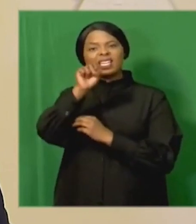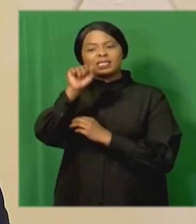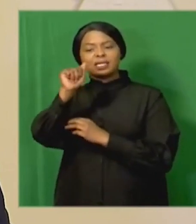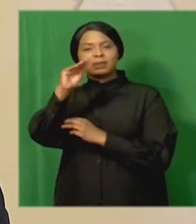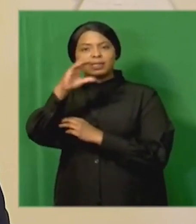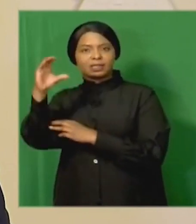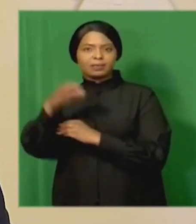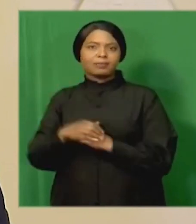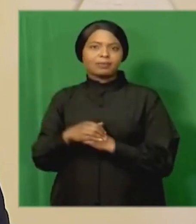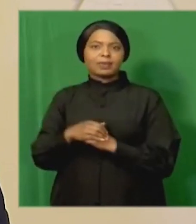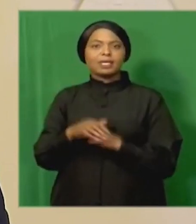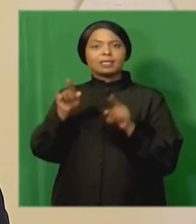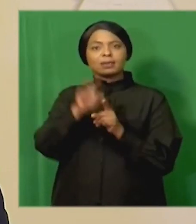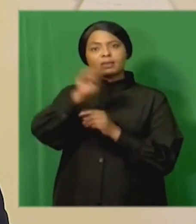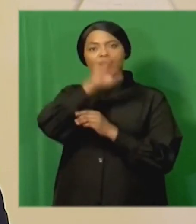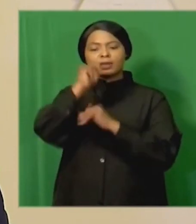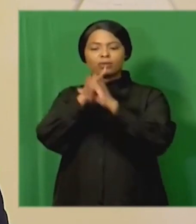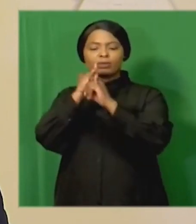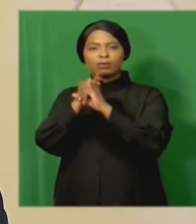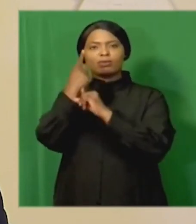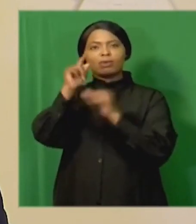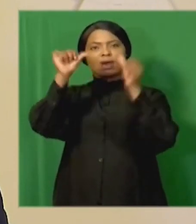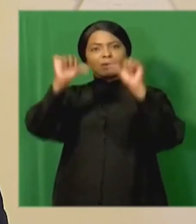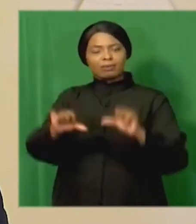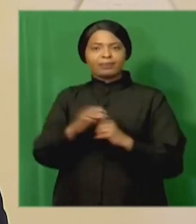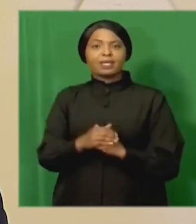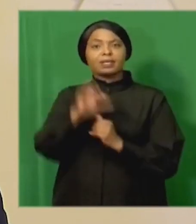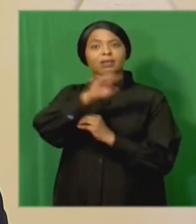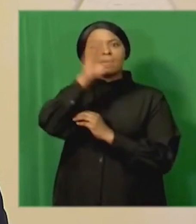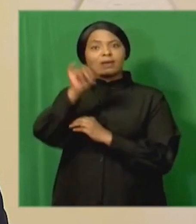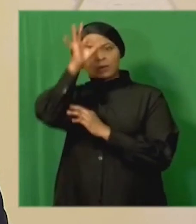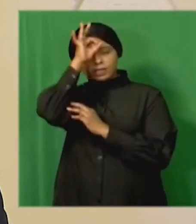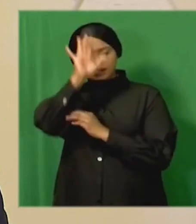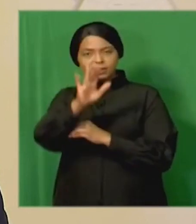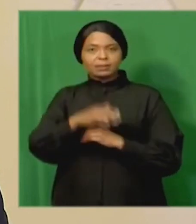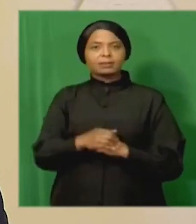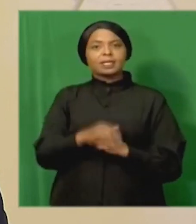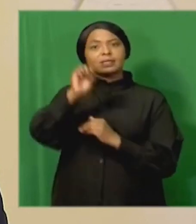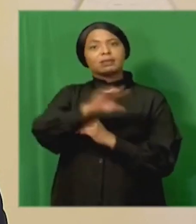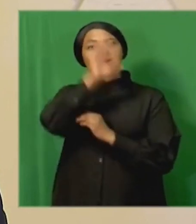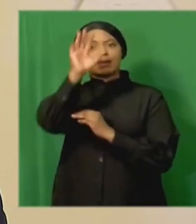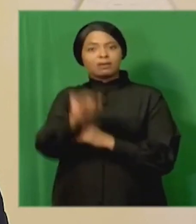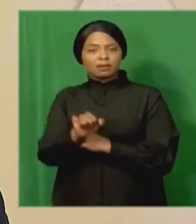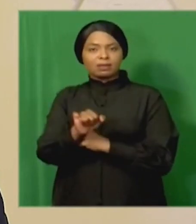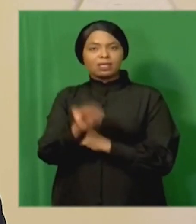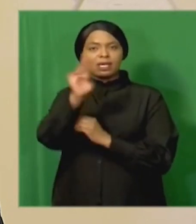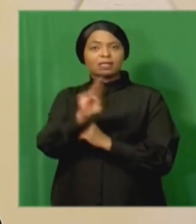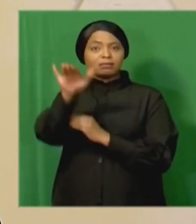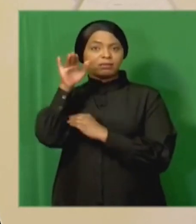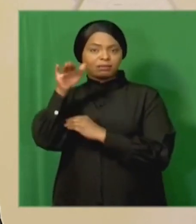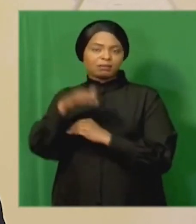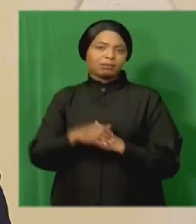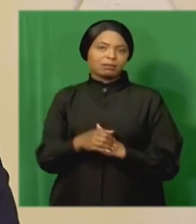South African Institute of Chartered Accountants South African Police Service South African Reserve Bank